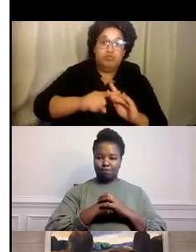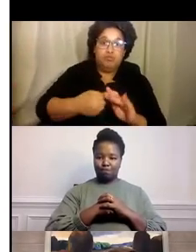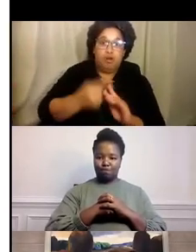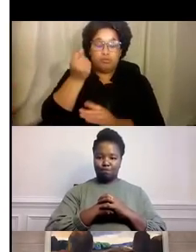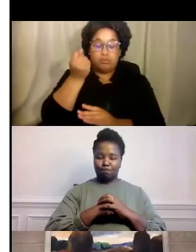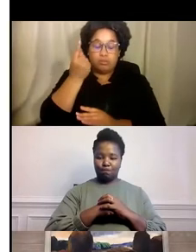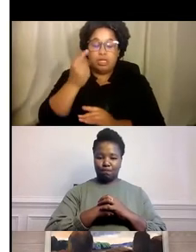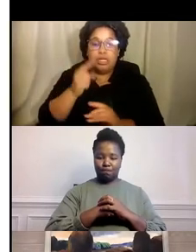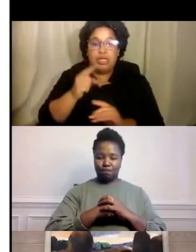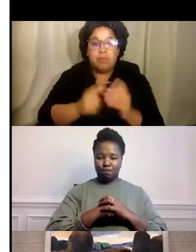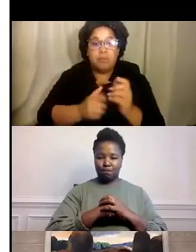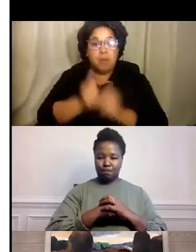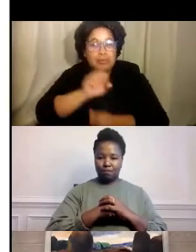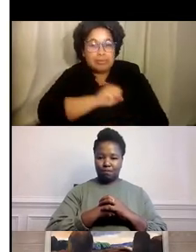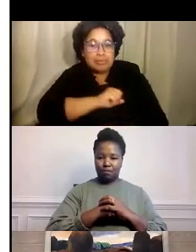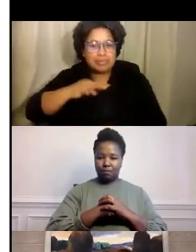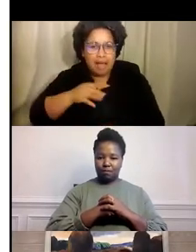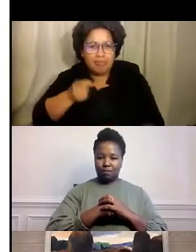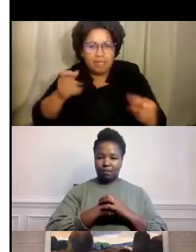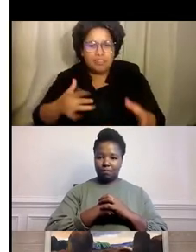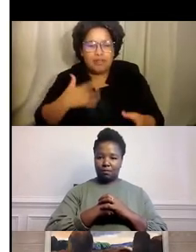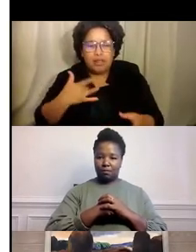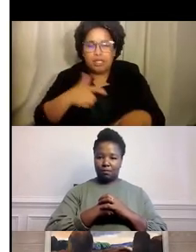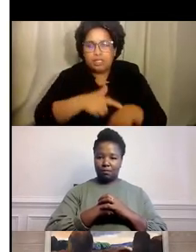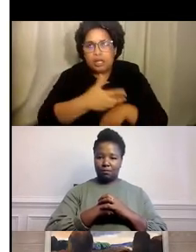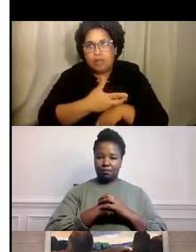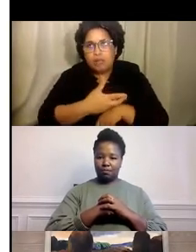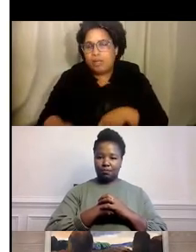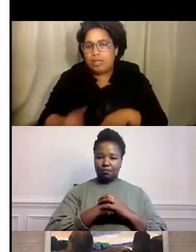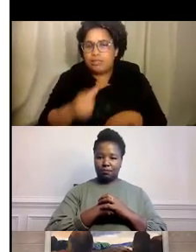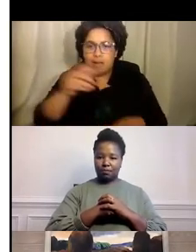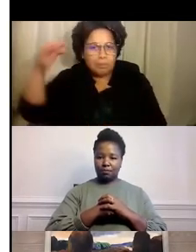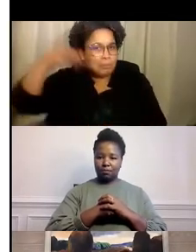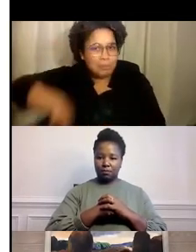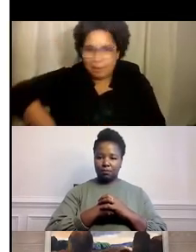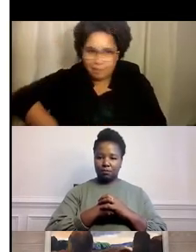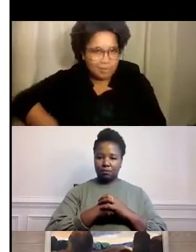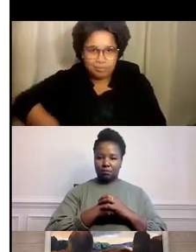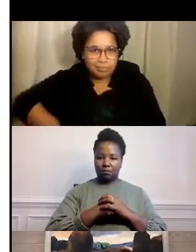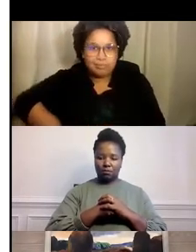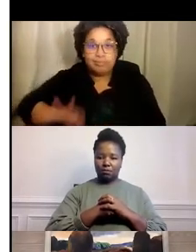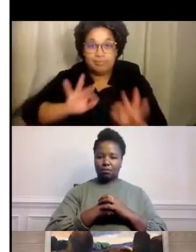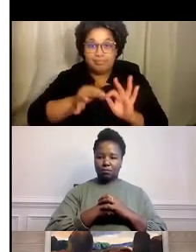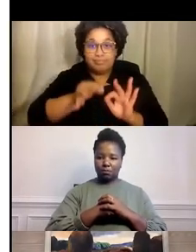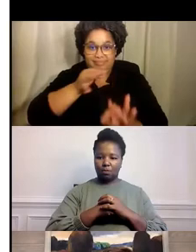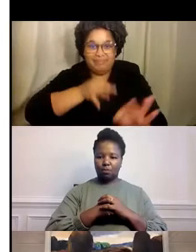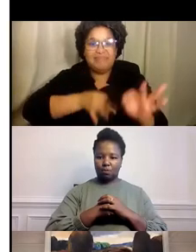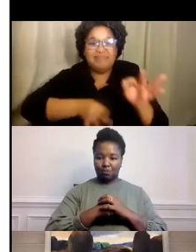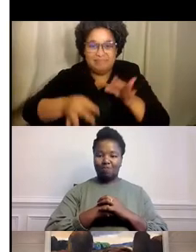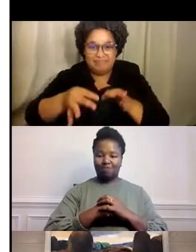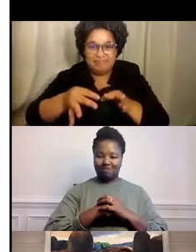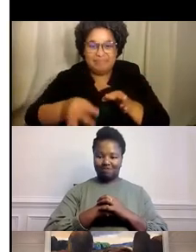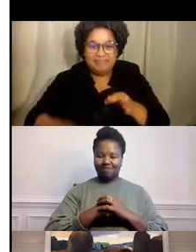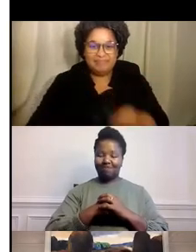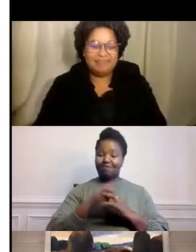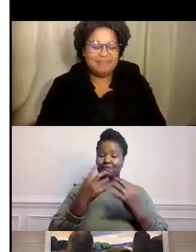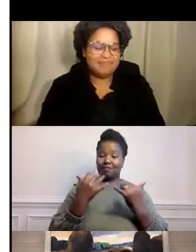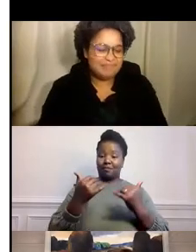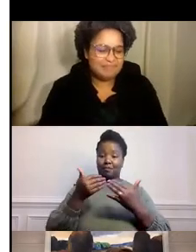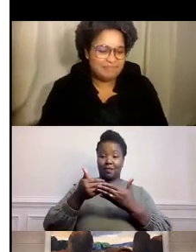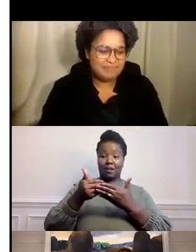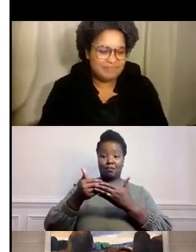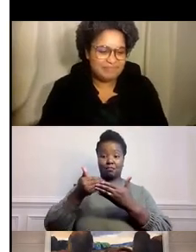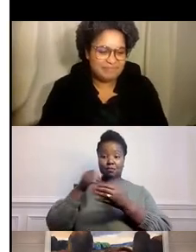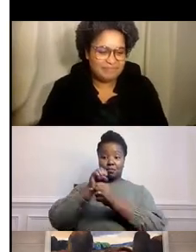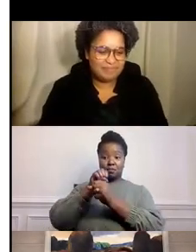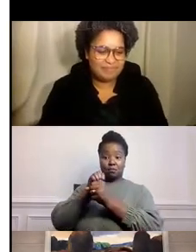staff and managers thought it would be a time drain, not a benefit. We, pre-COVID, were averaging